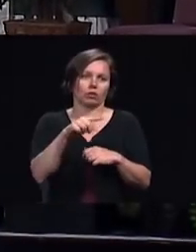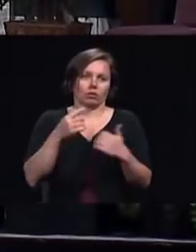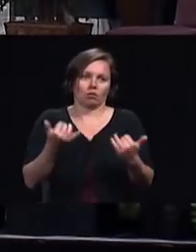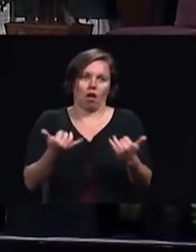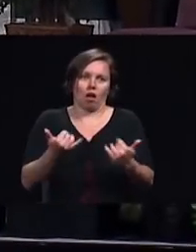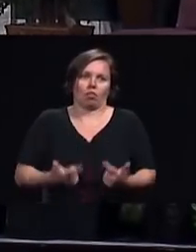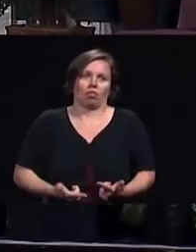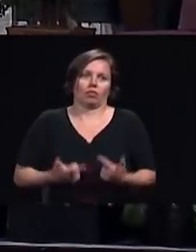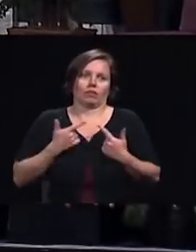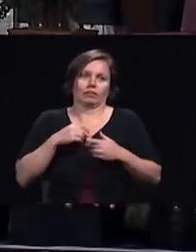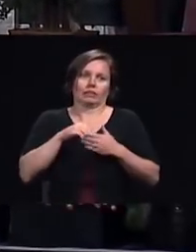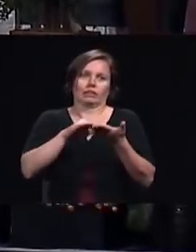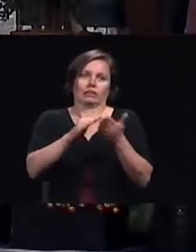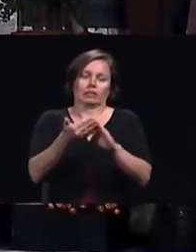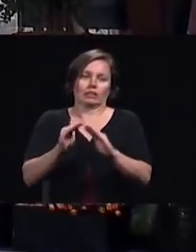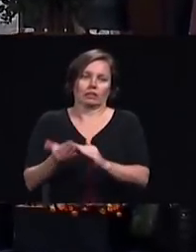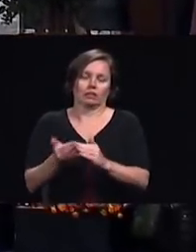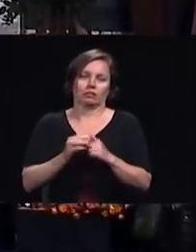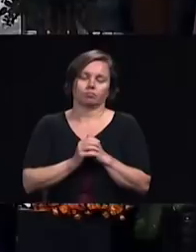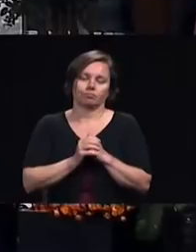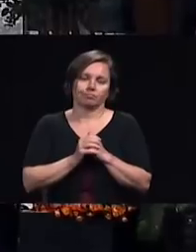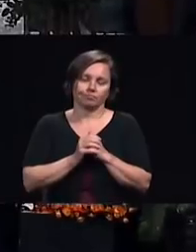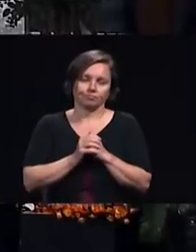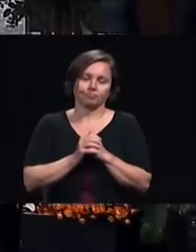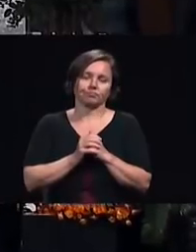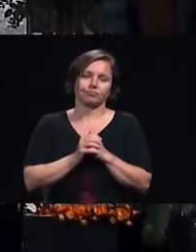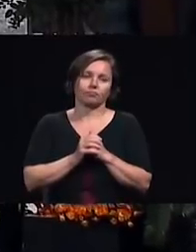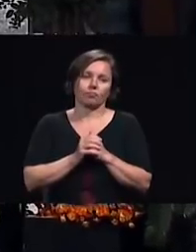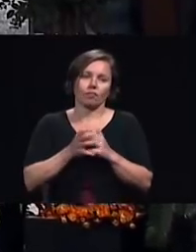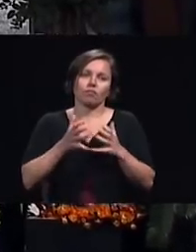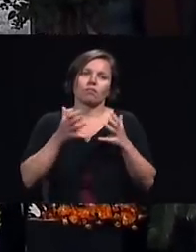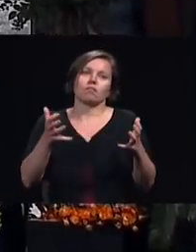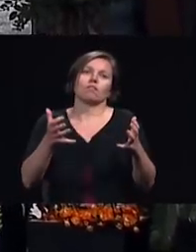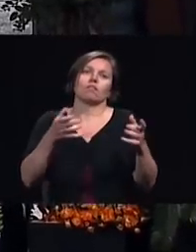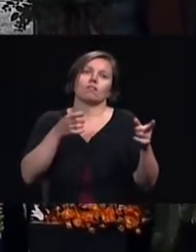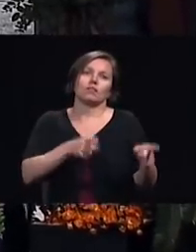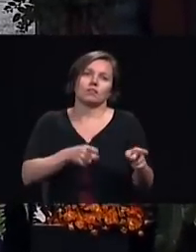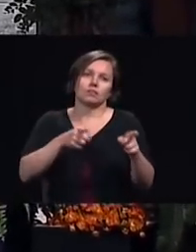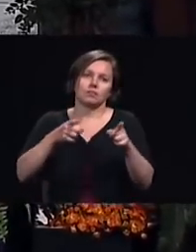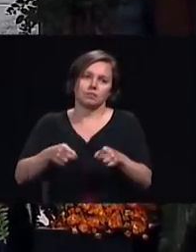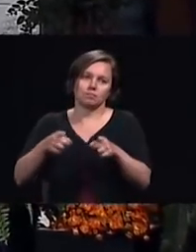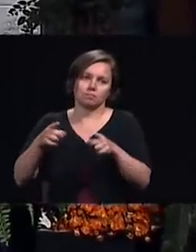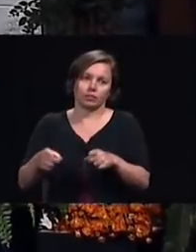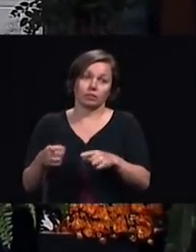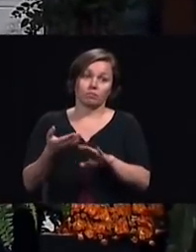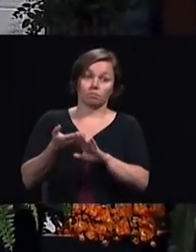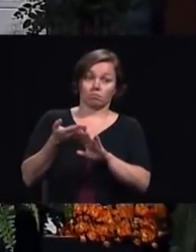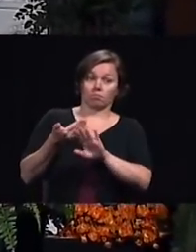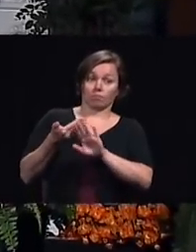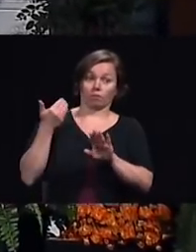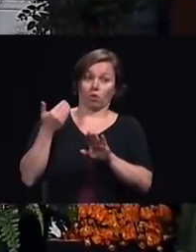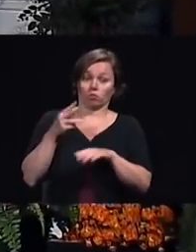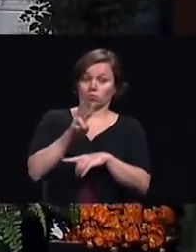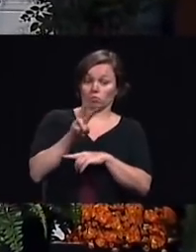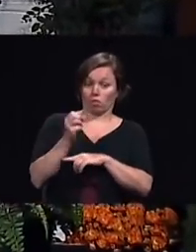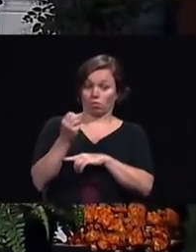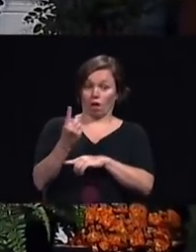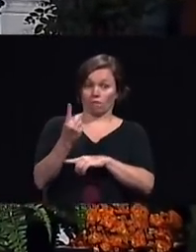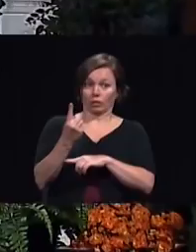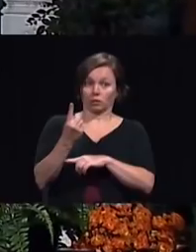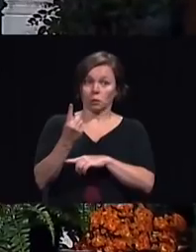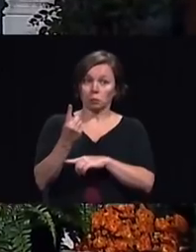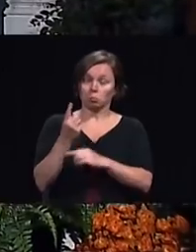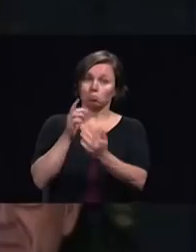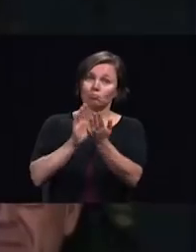much had been done by the church to reach the cities prior to 2011 praise God for